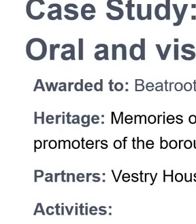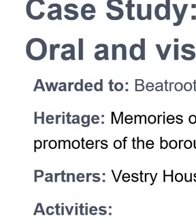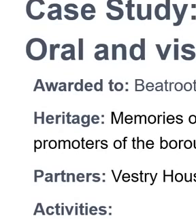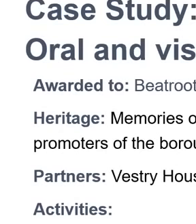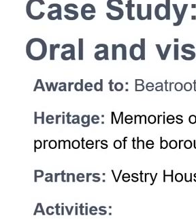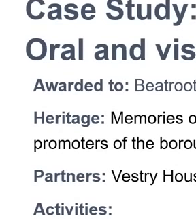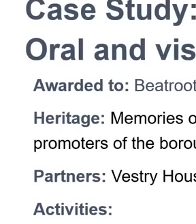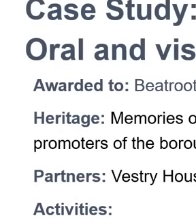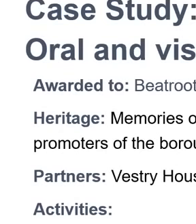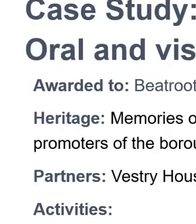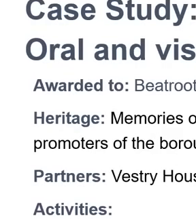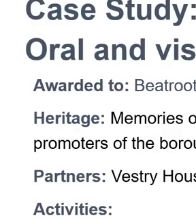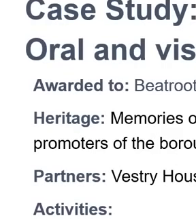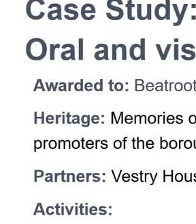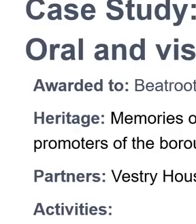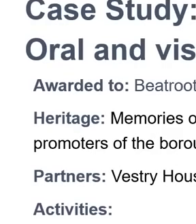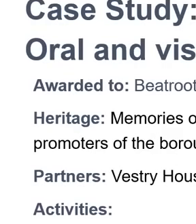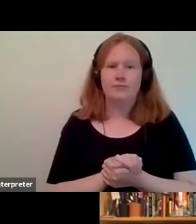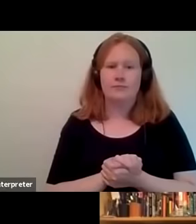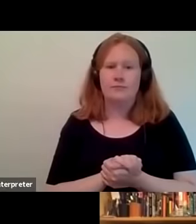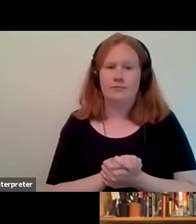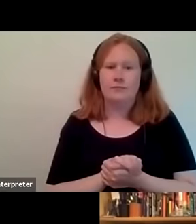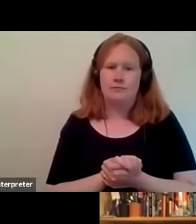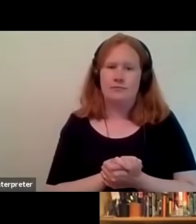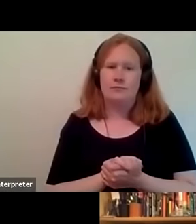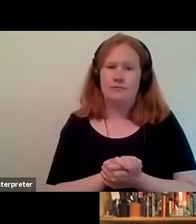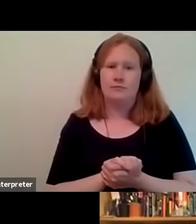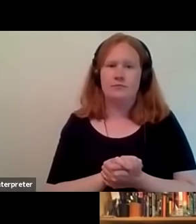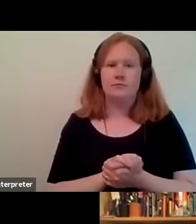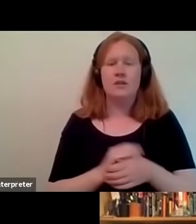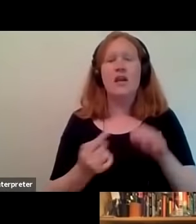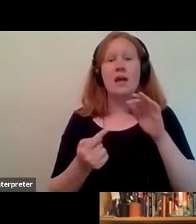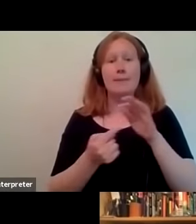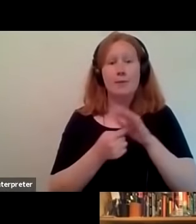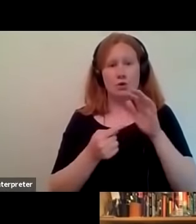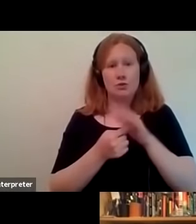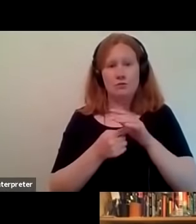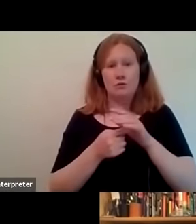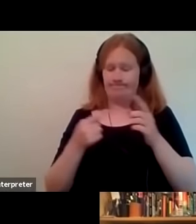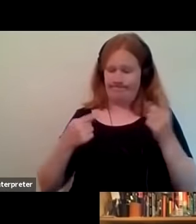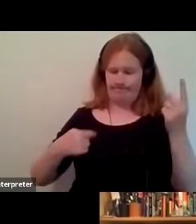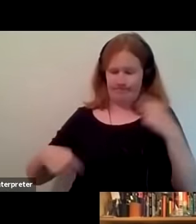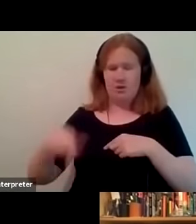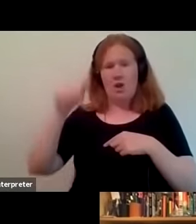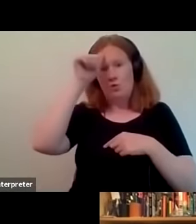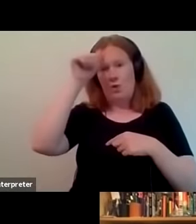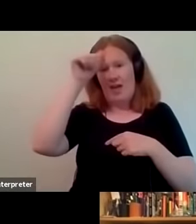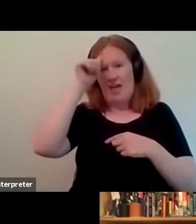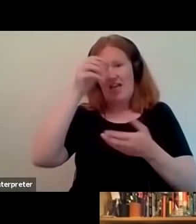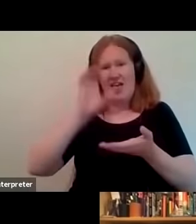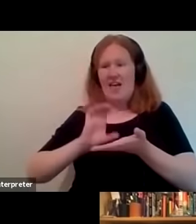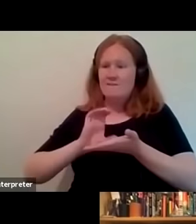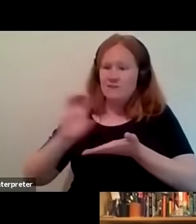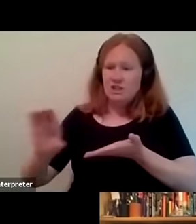that you're doing um in heritage it's important to say that we're aware as a funder that our funding hasn't always reached the